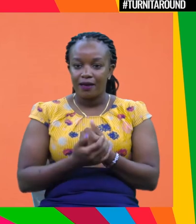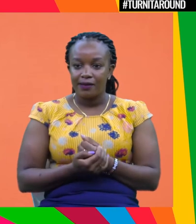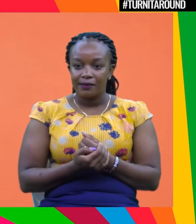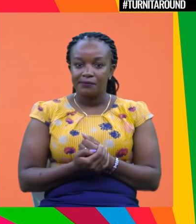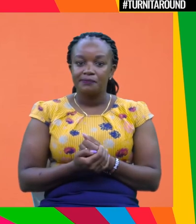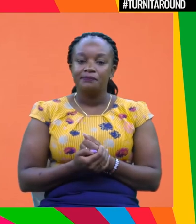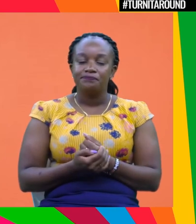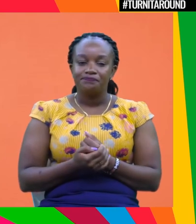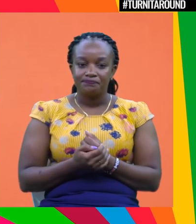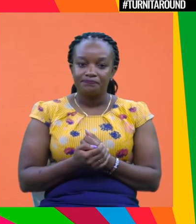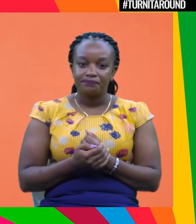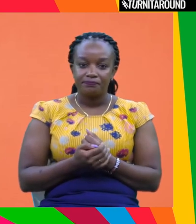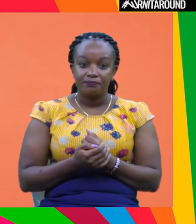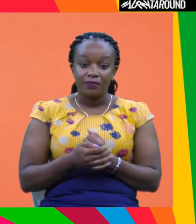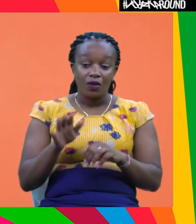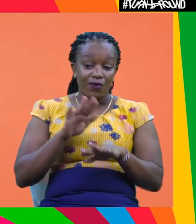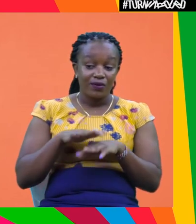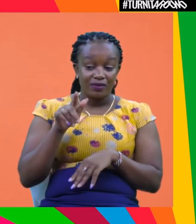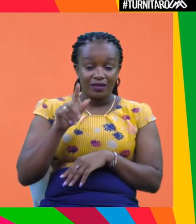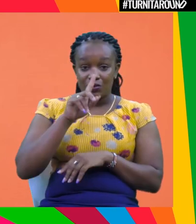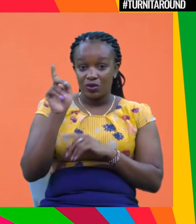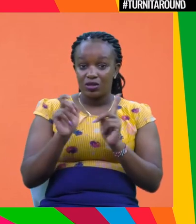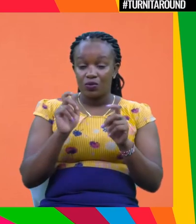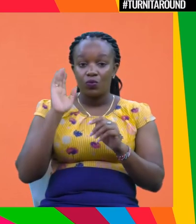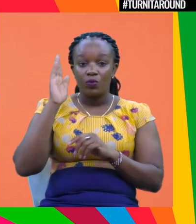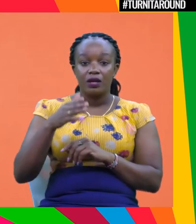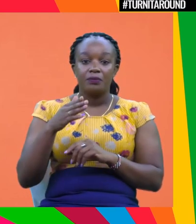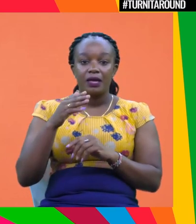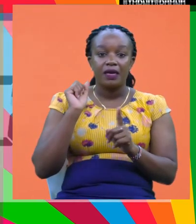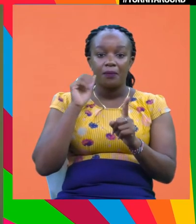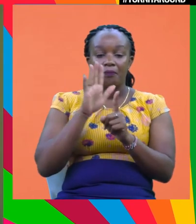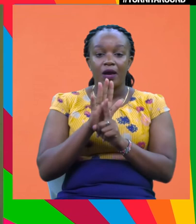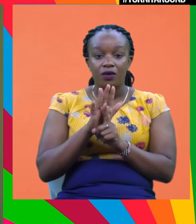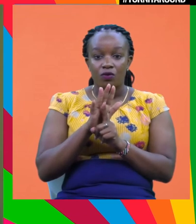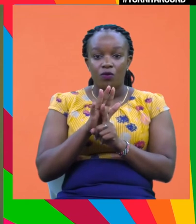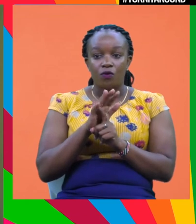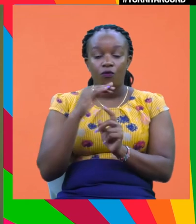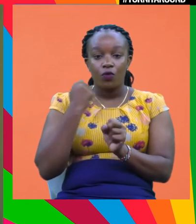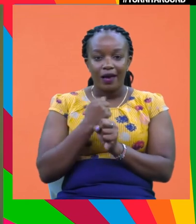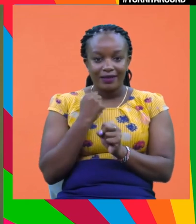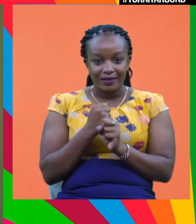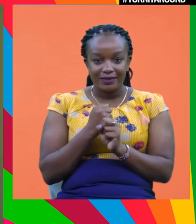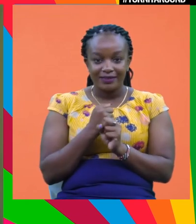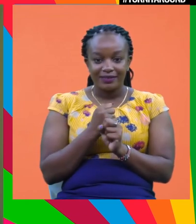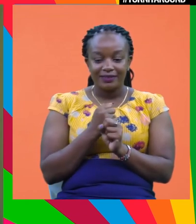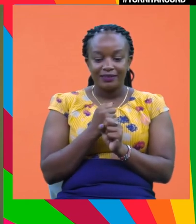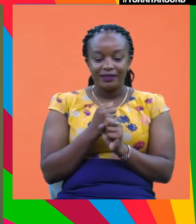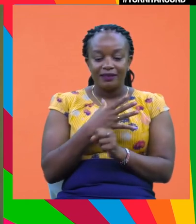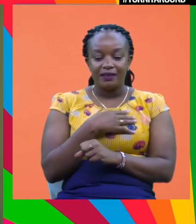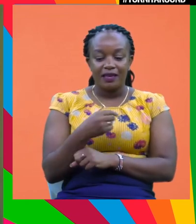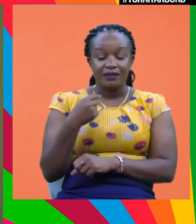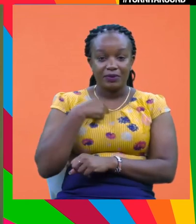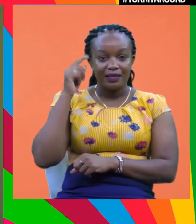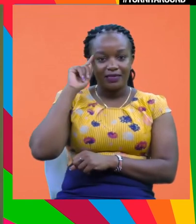Yeah, thanks. Actually, would turn the question around. What would be the impact of not acting? And, and let's imagine that. And